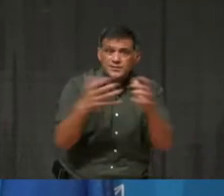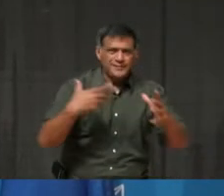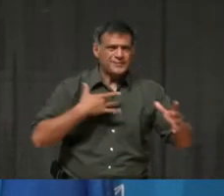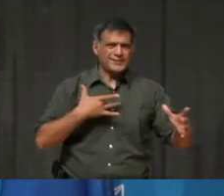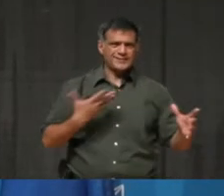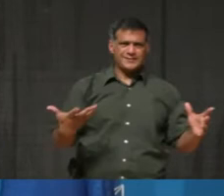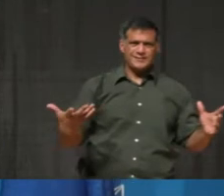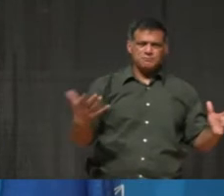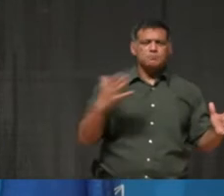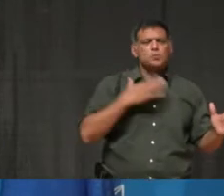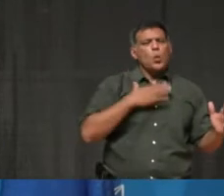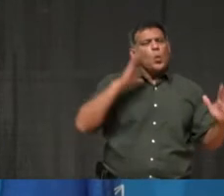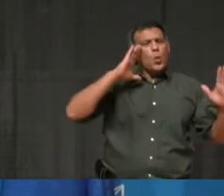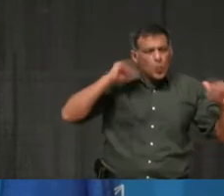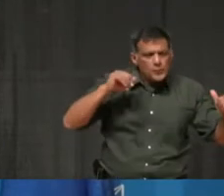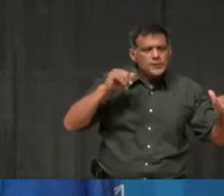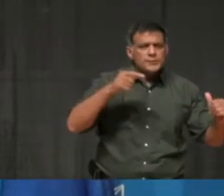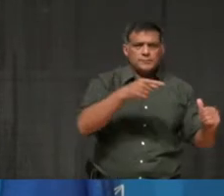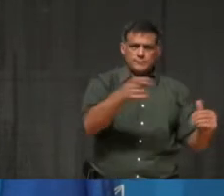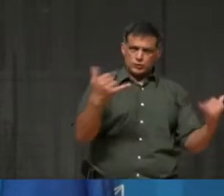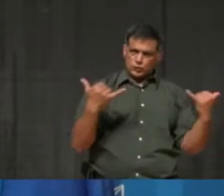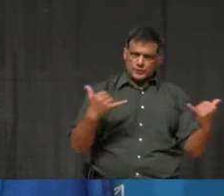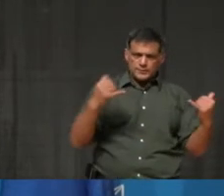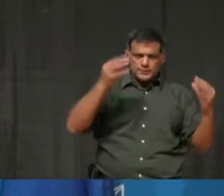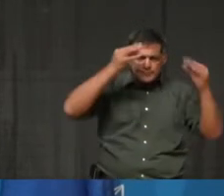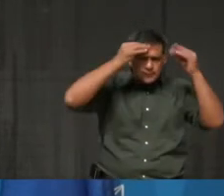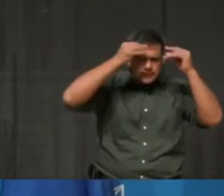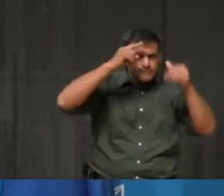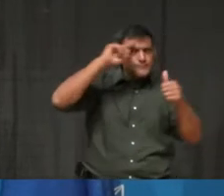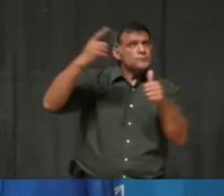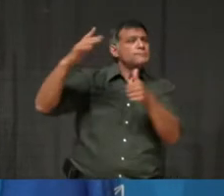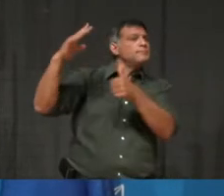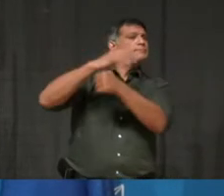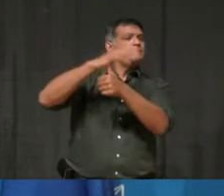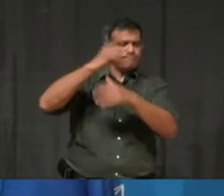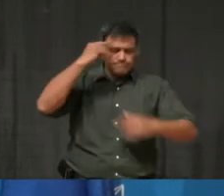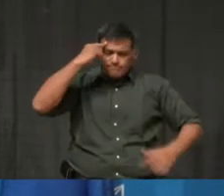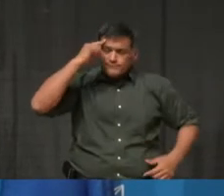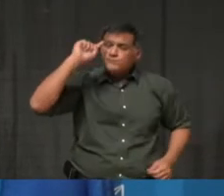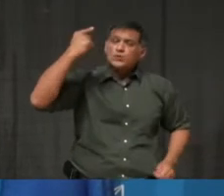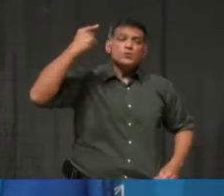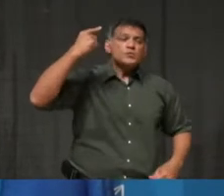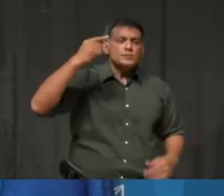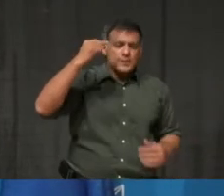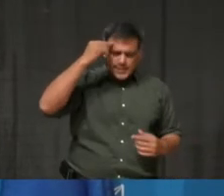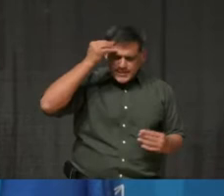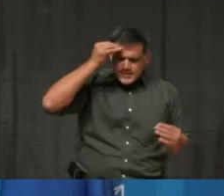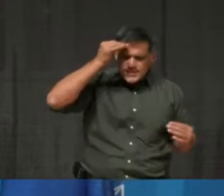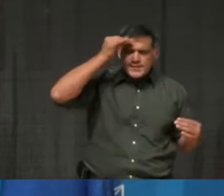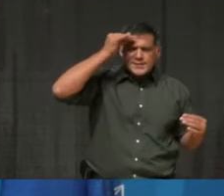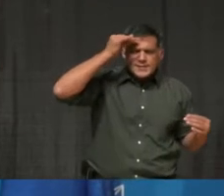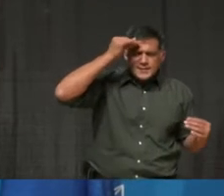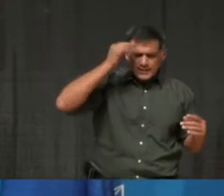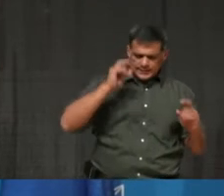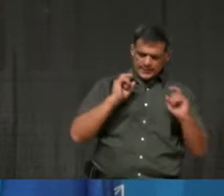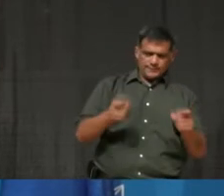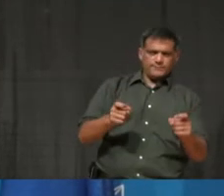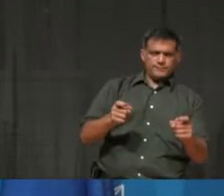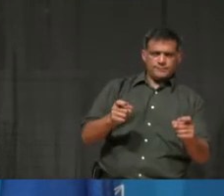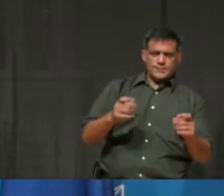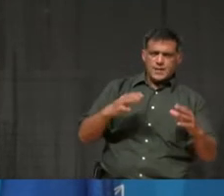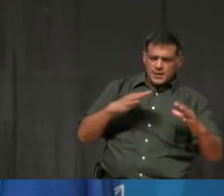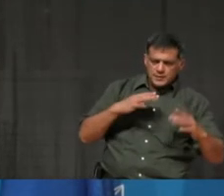hope for you today is to consider, first and foremost, that if you are considering purchasing gifts for this holiday season,